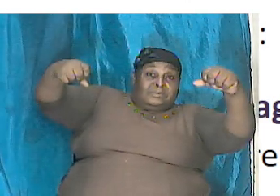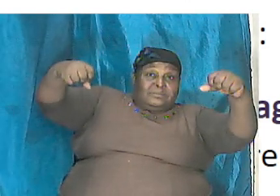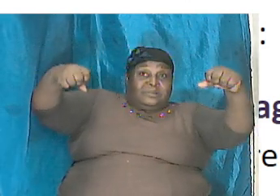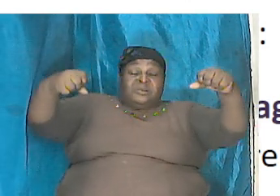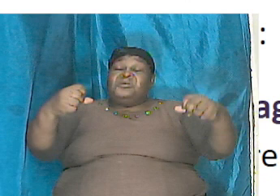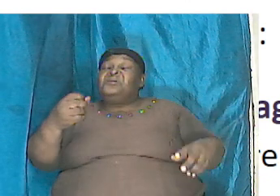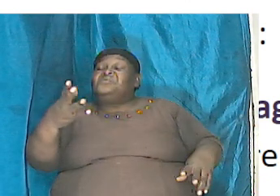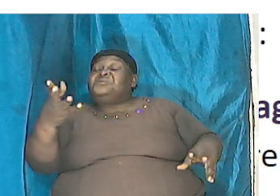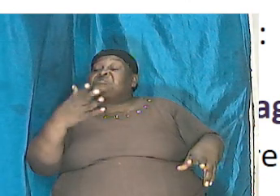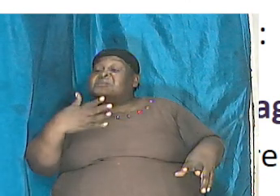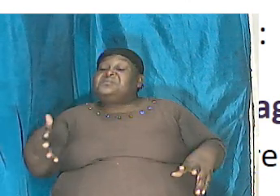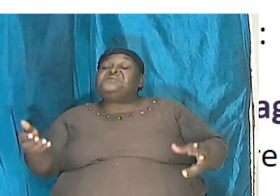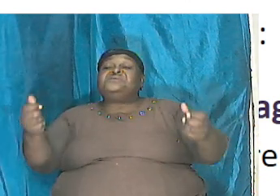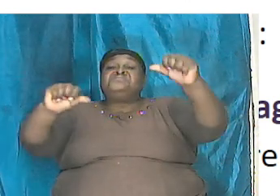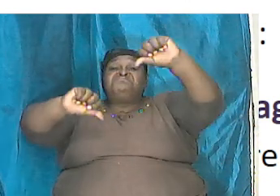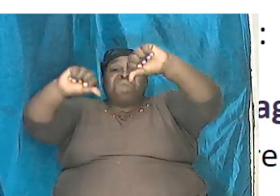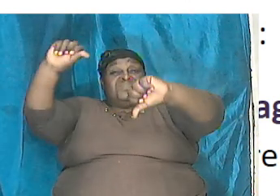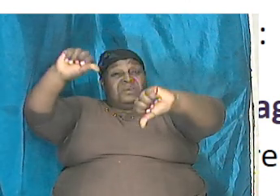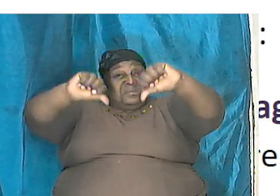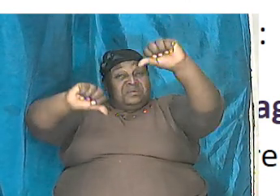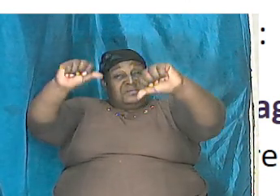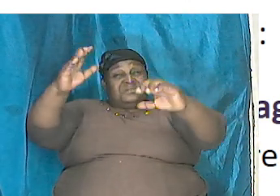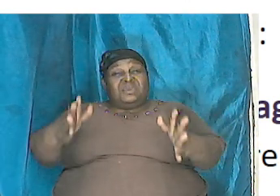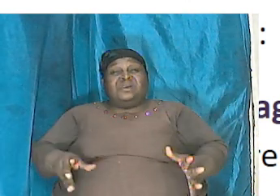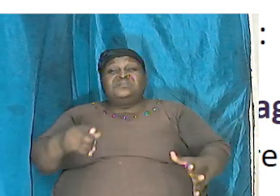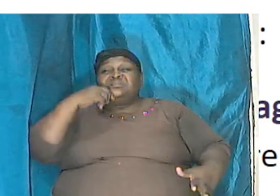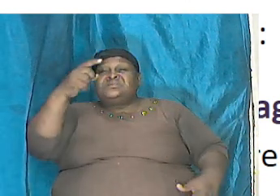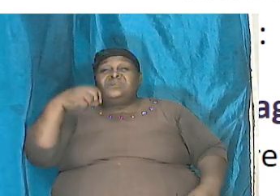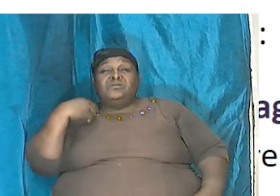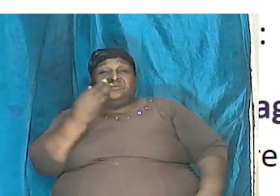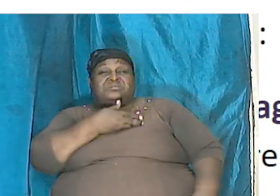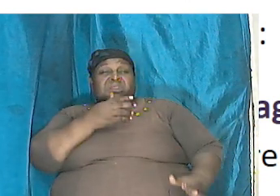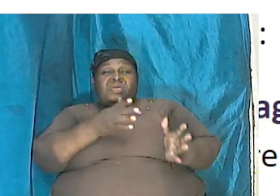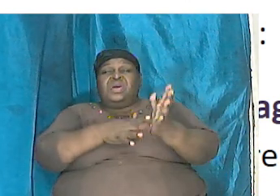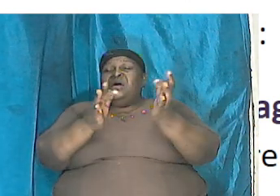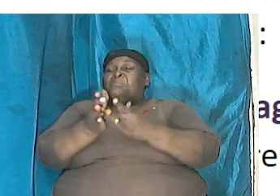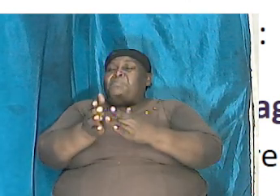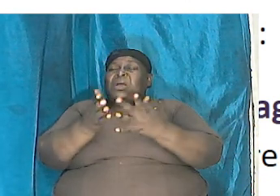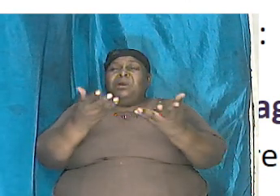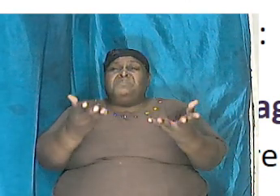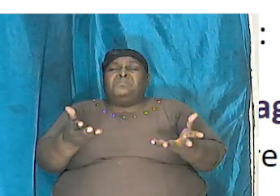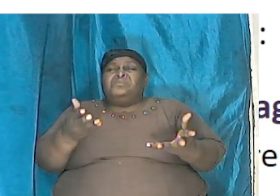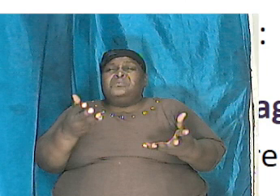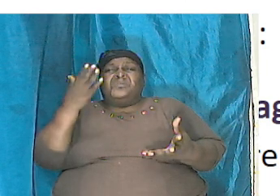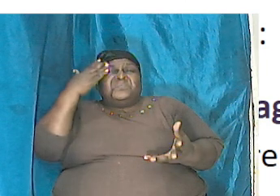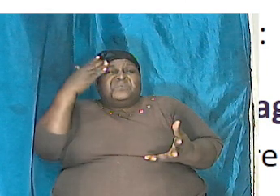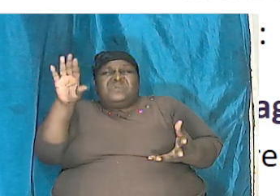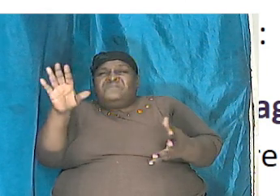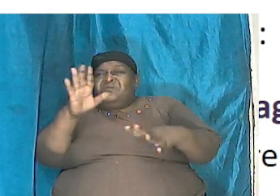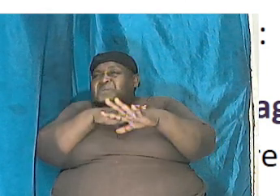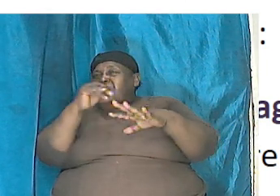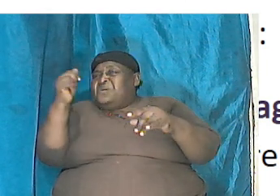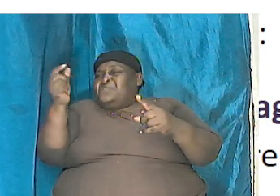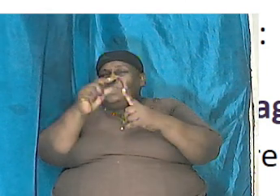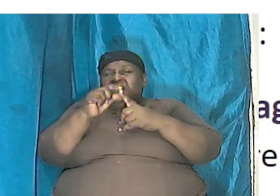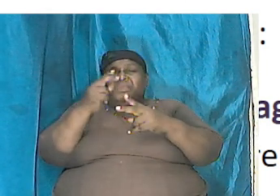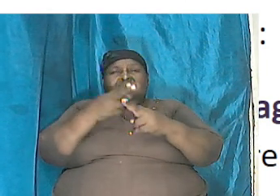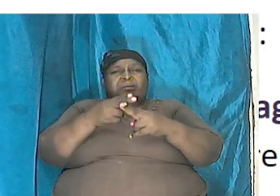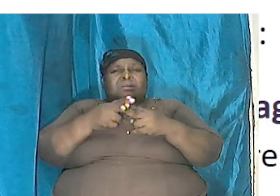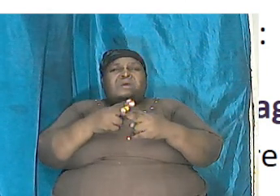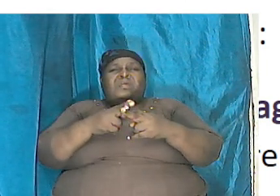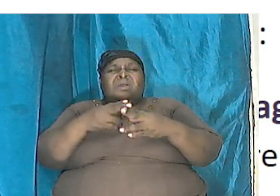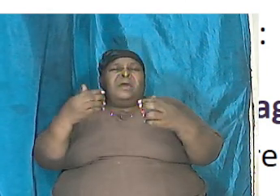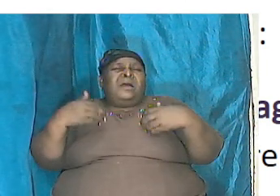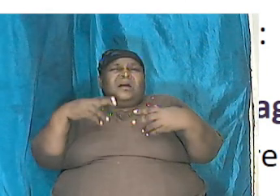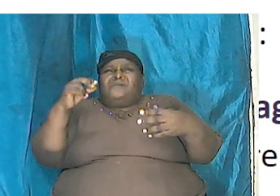bible does not even mention the name and therefore has no clue and we are showing you